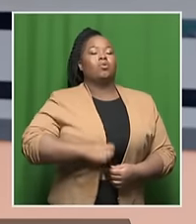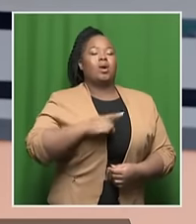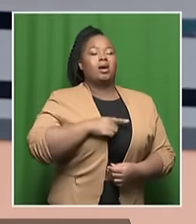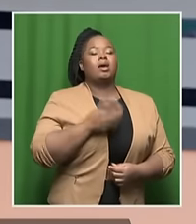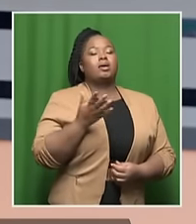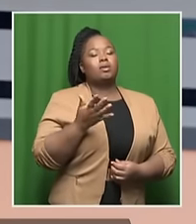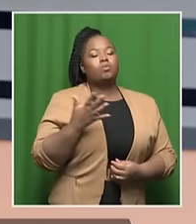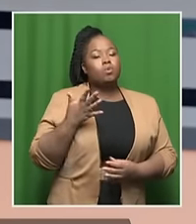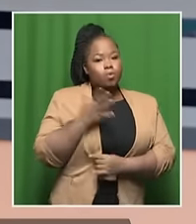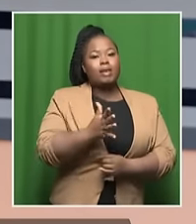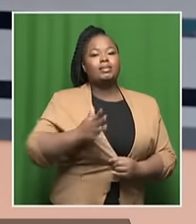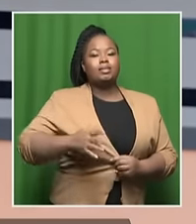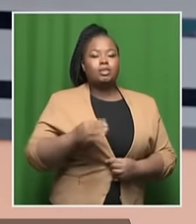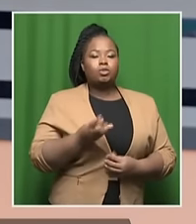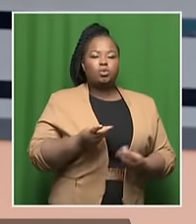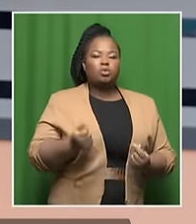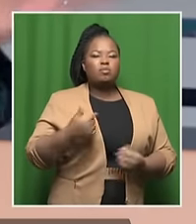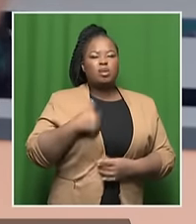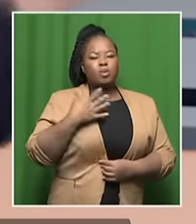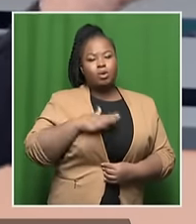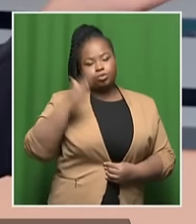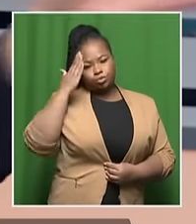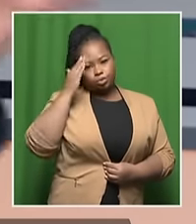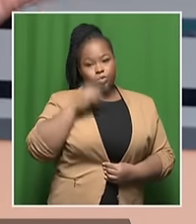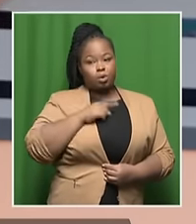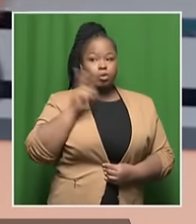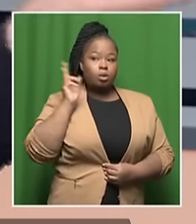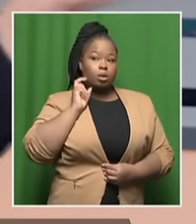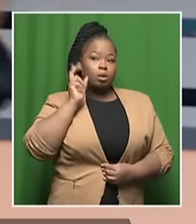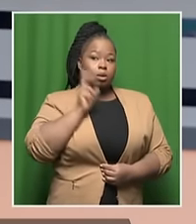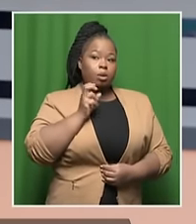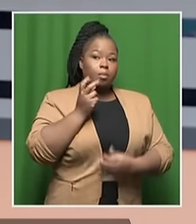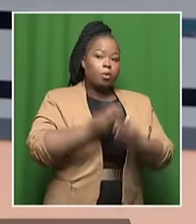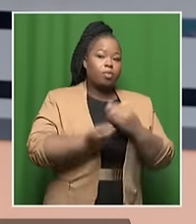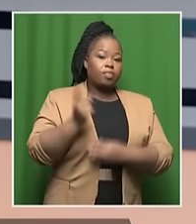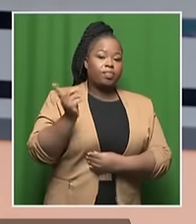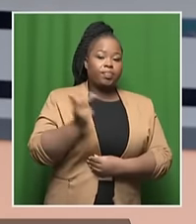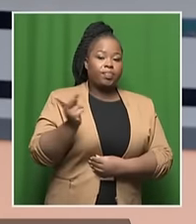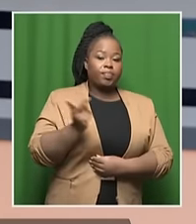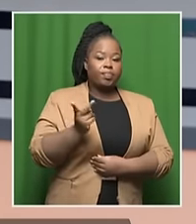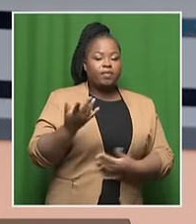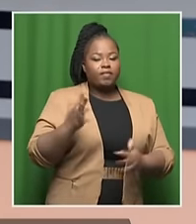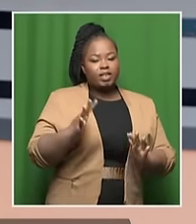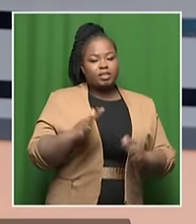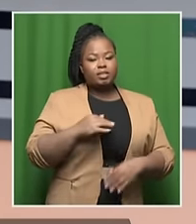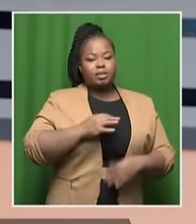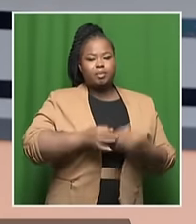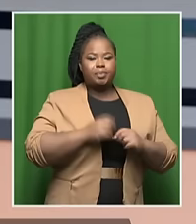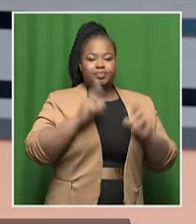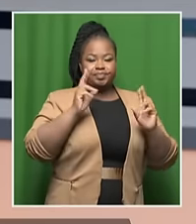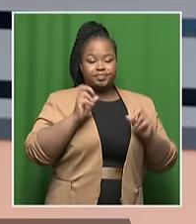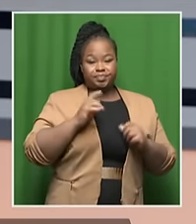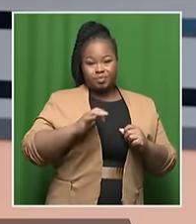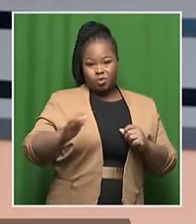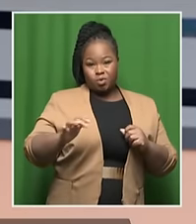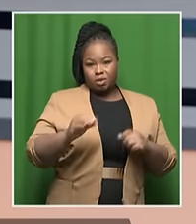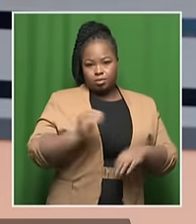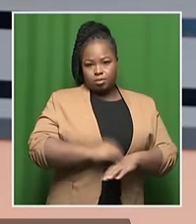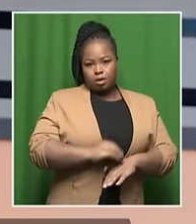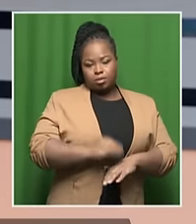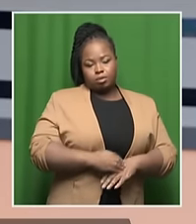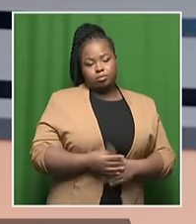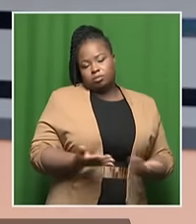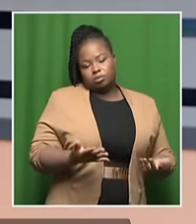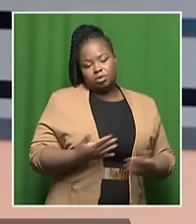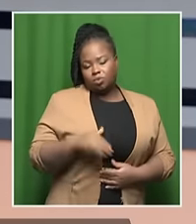I want to get from your perspective as well. I mean, you've listened to both Professor and Doctor speaking about the issues that the country's facing. It's not a